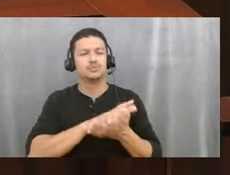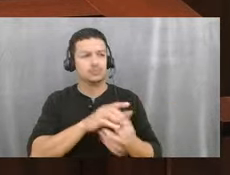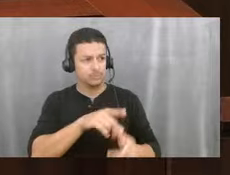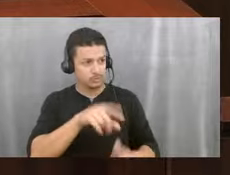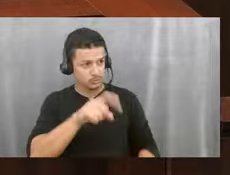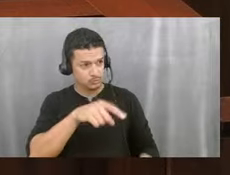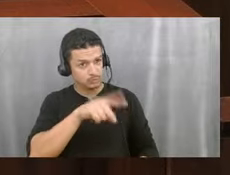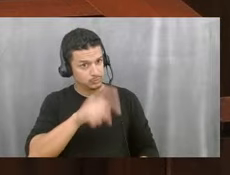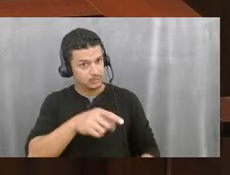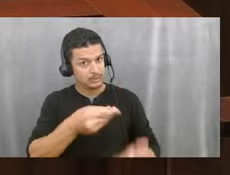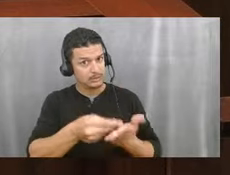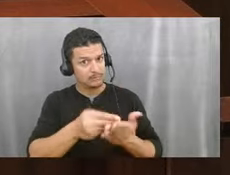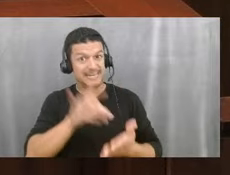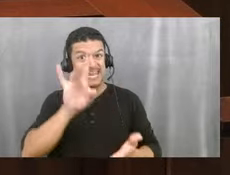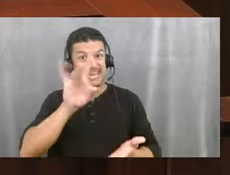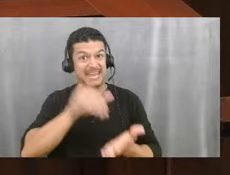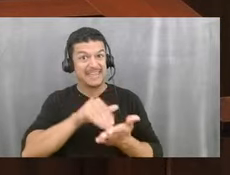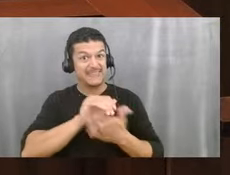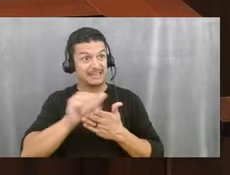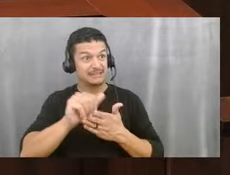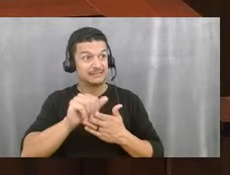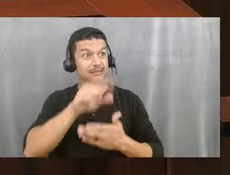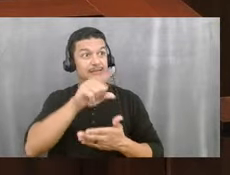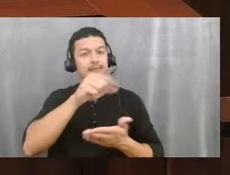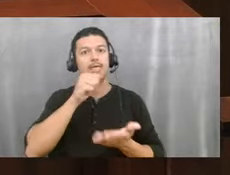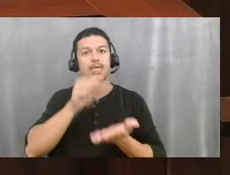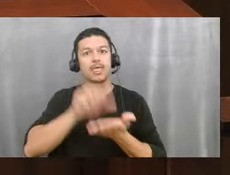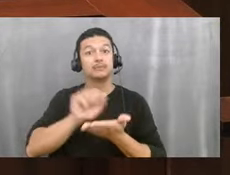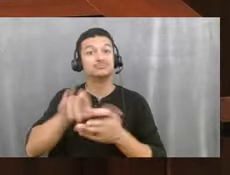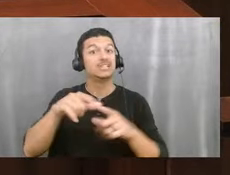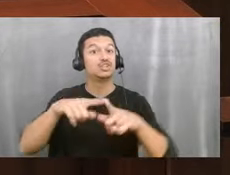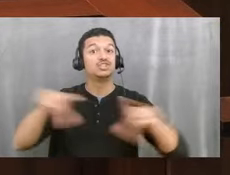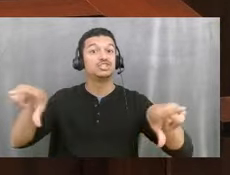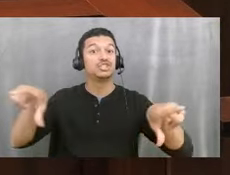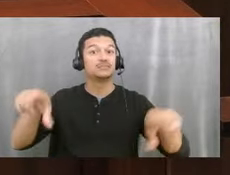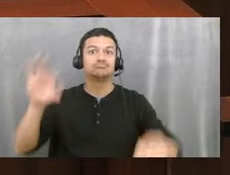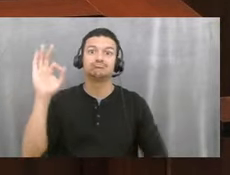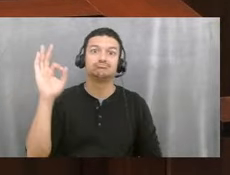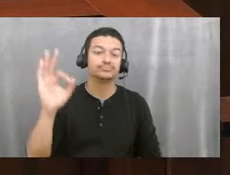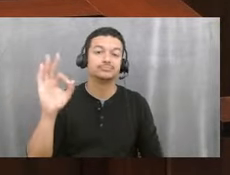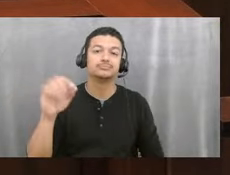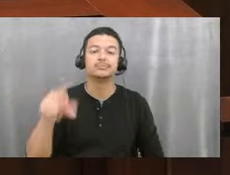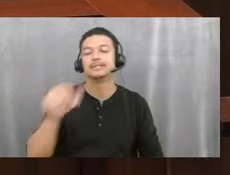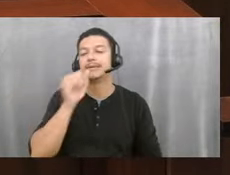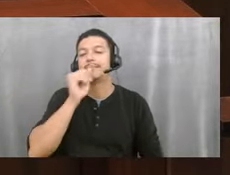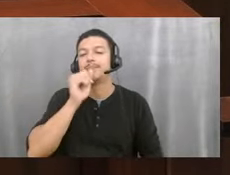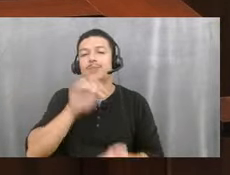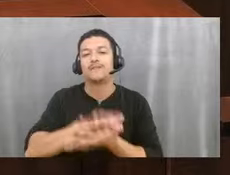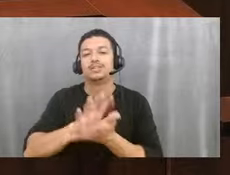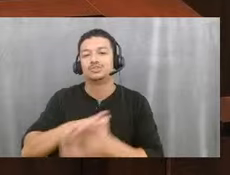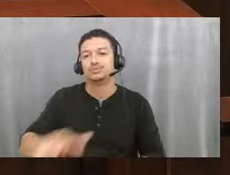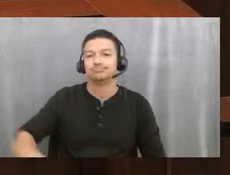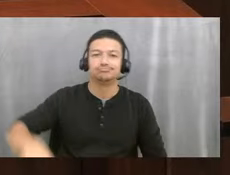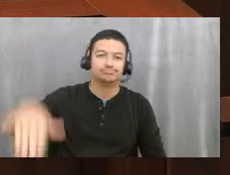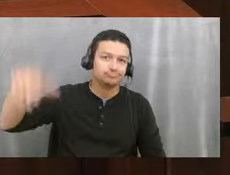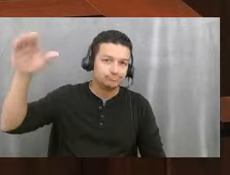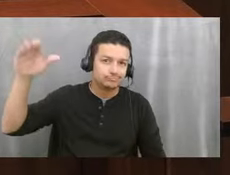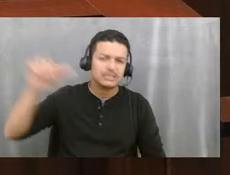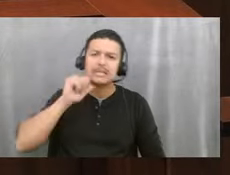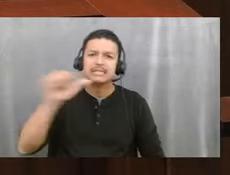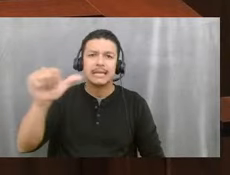And so they sent her a check, which was great, but she's been in private school since she was a little kid. So it wasn't like she was leaving the public school system to go,